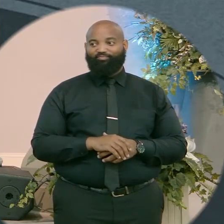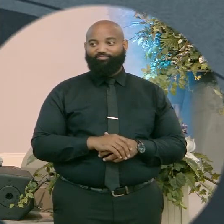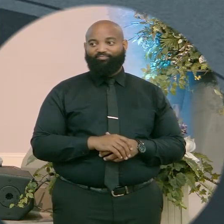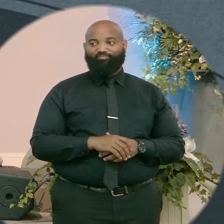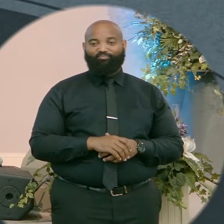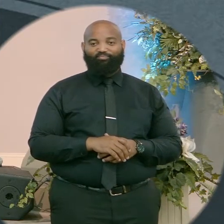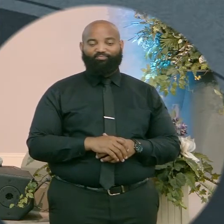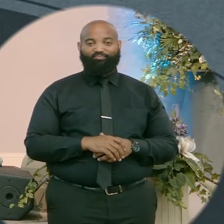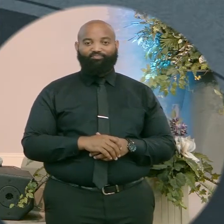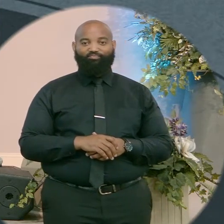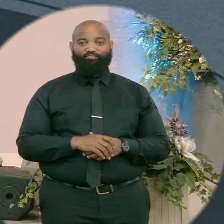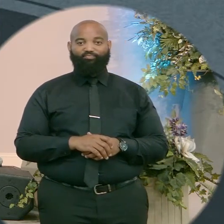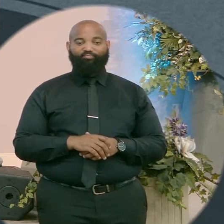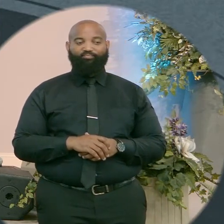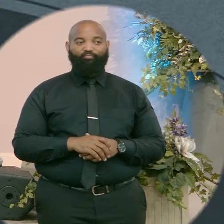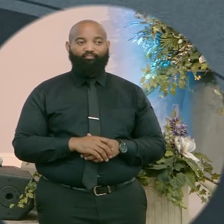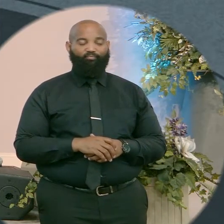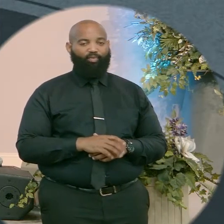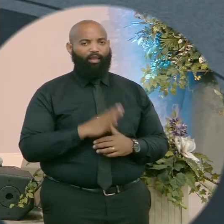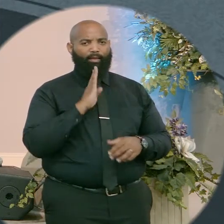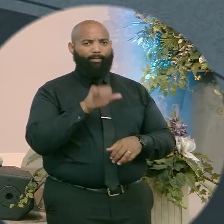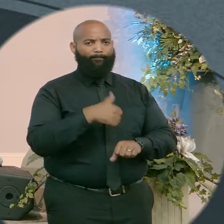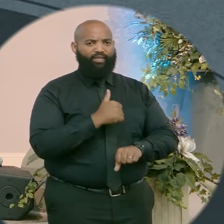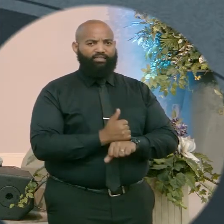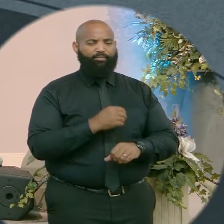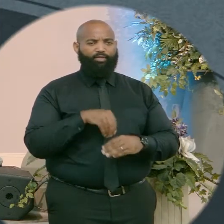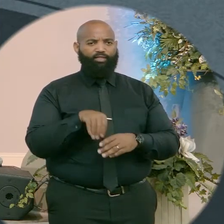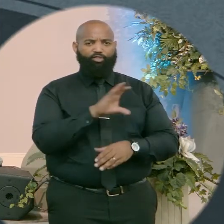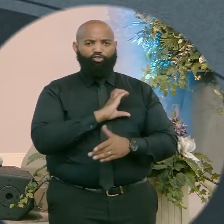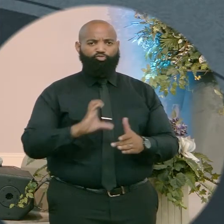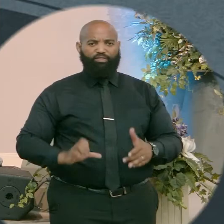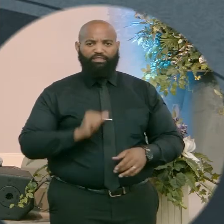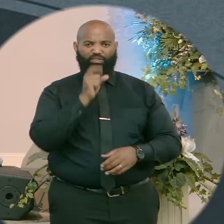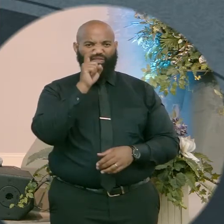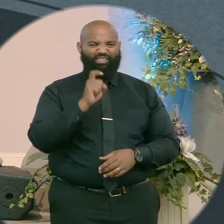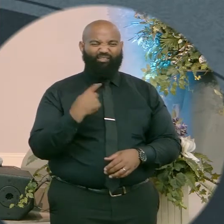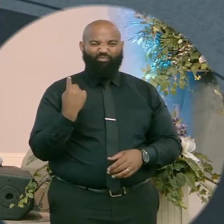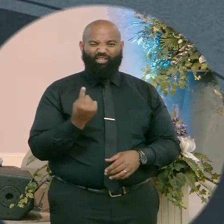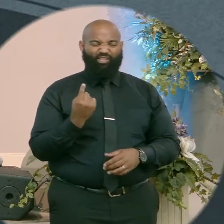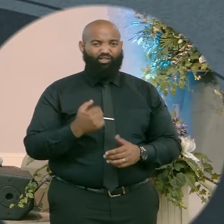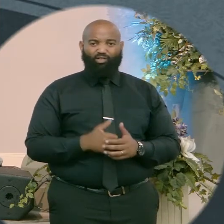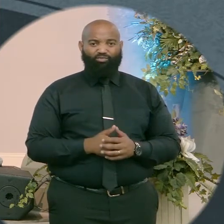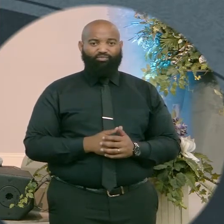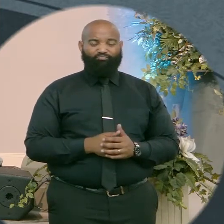Get planted. You don't have to be alone. You don't have to do this alone.